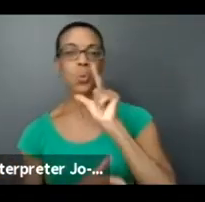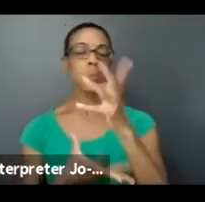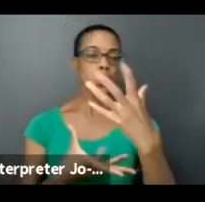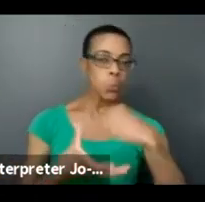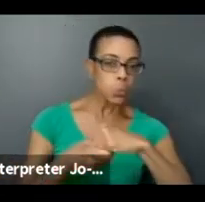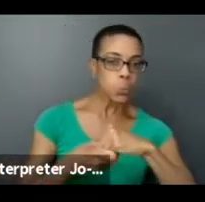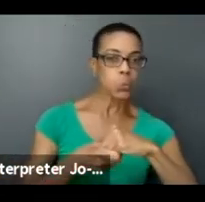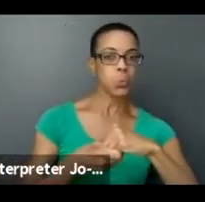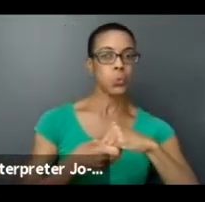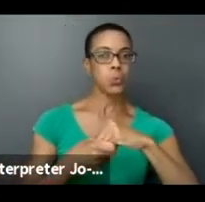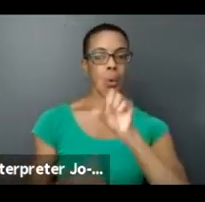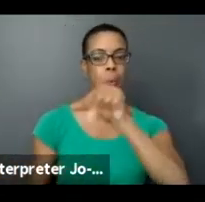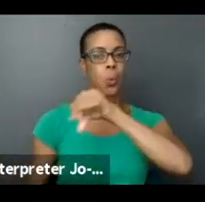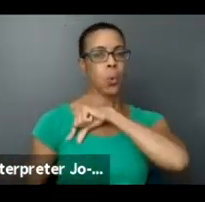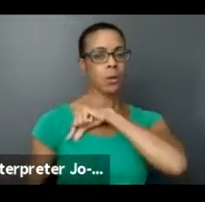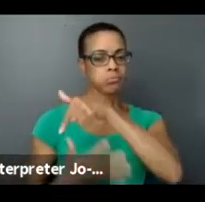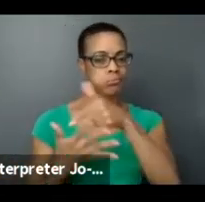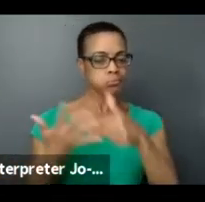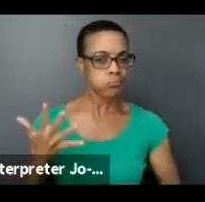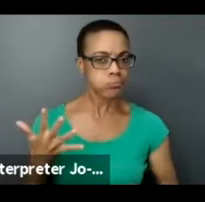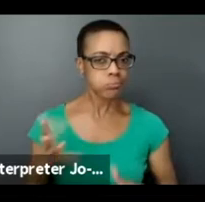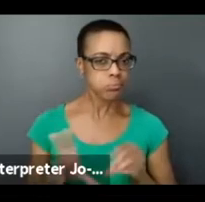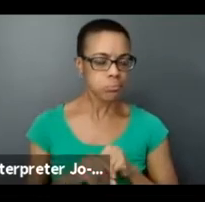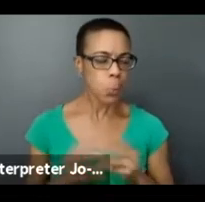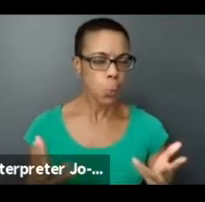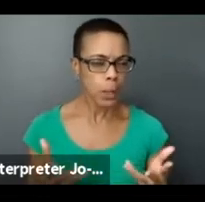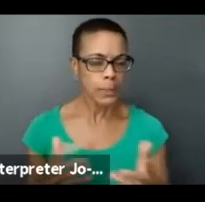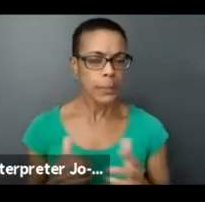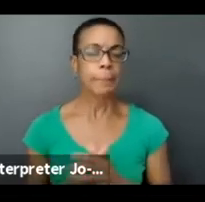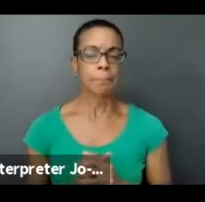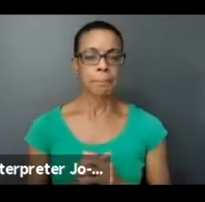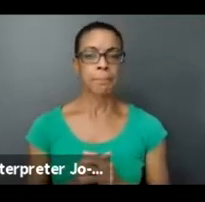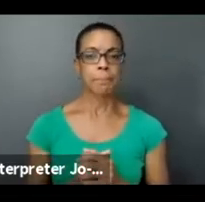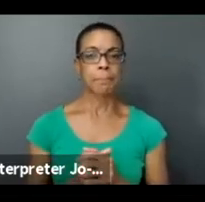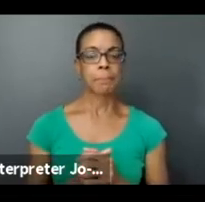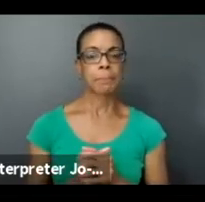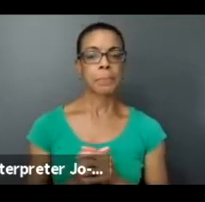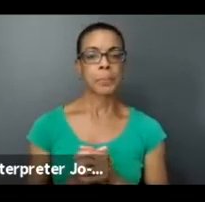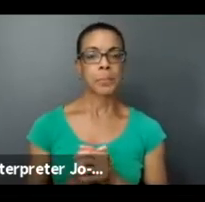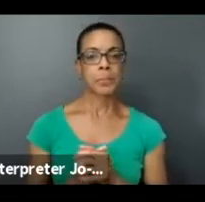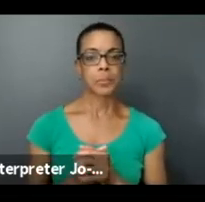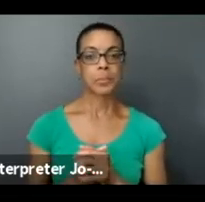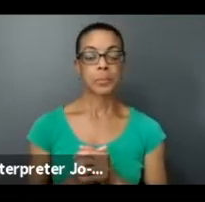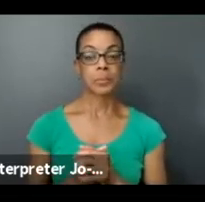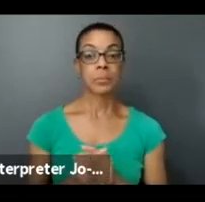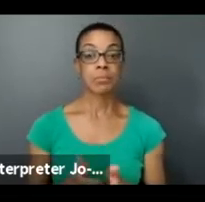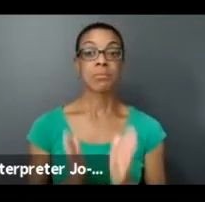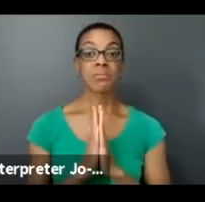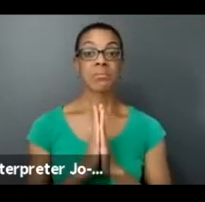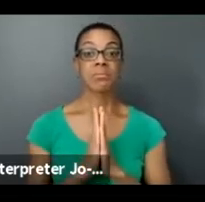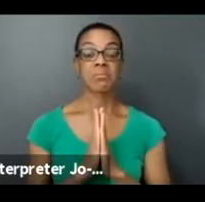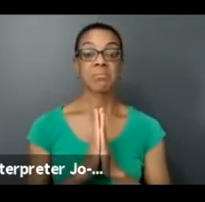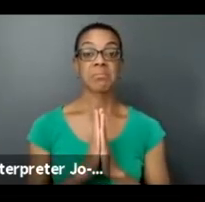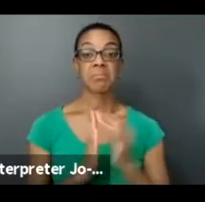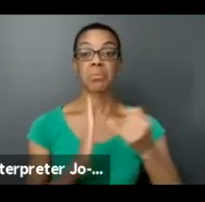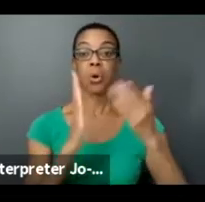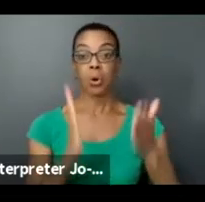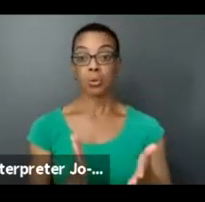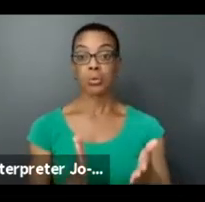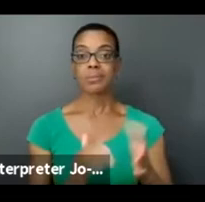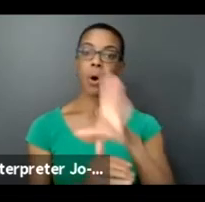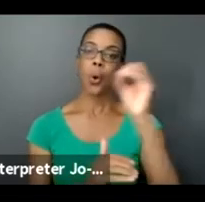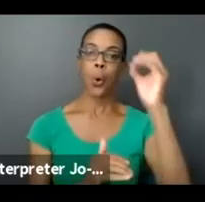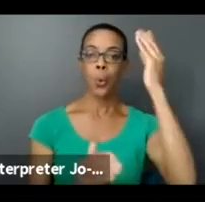criteria should look like for this program, we asked participants of the co-design